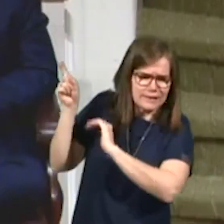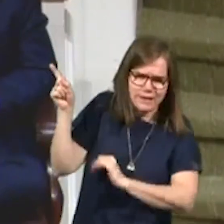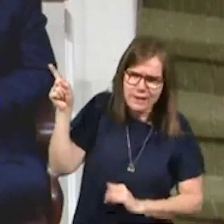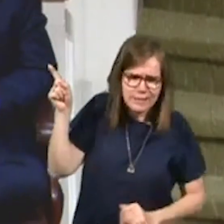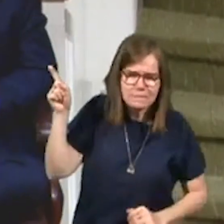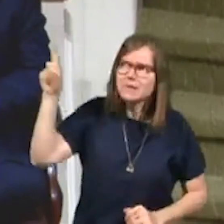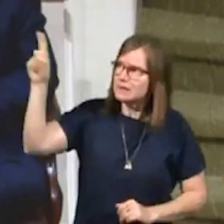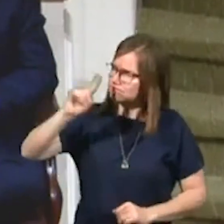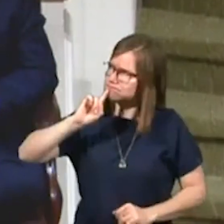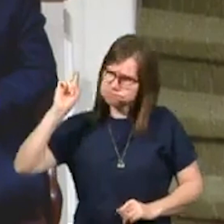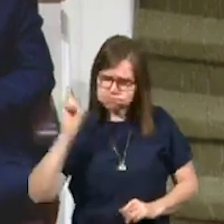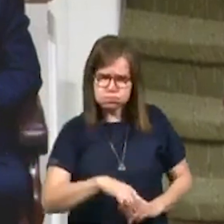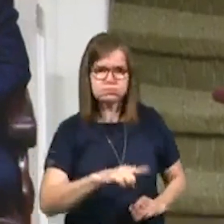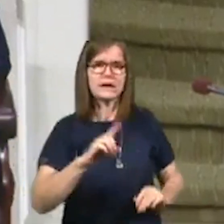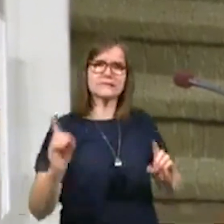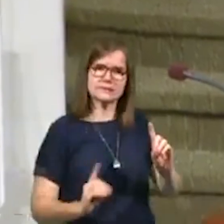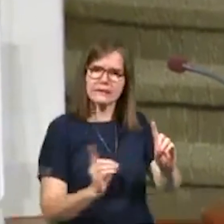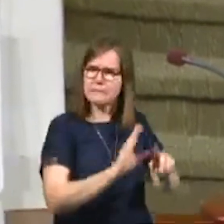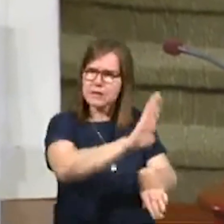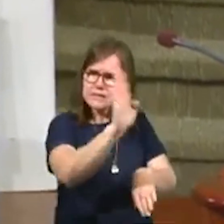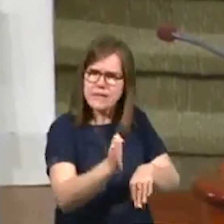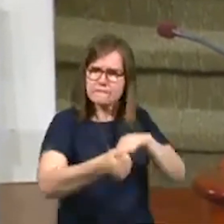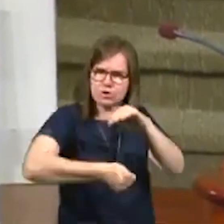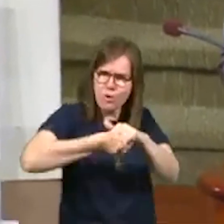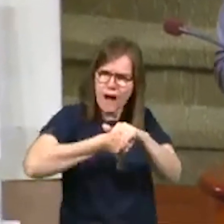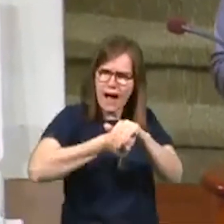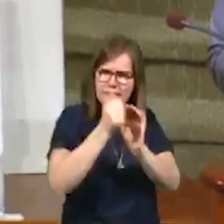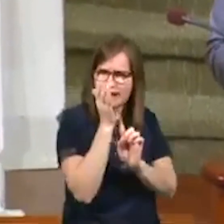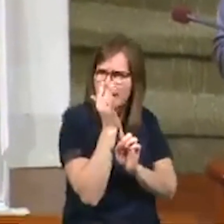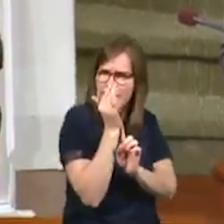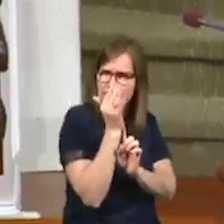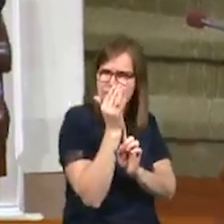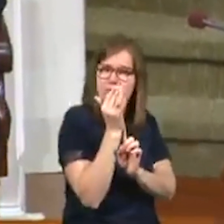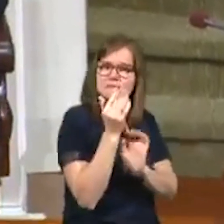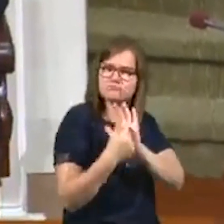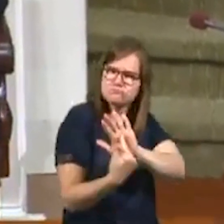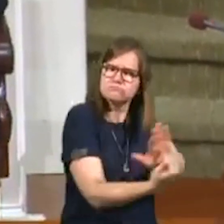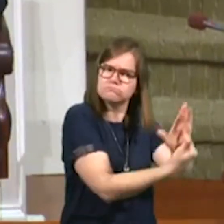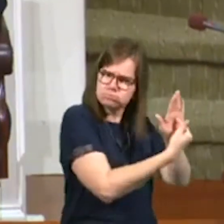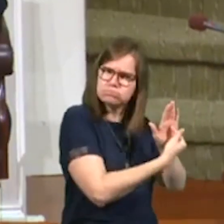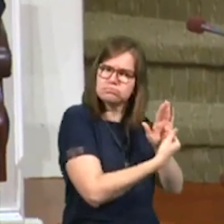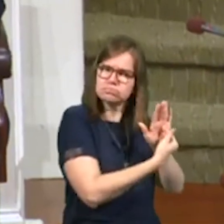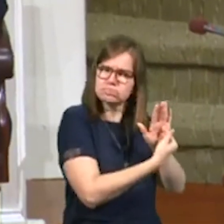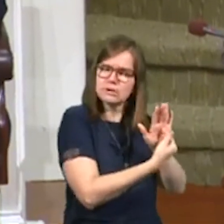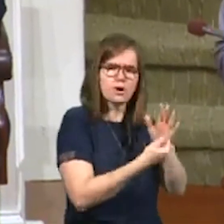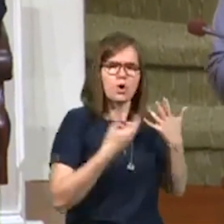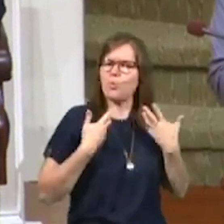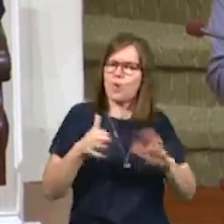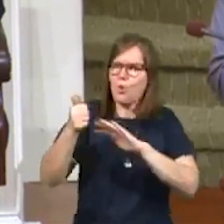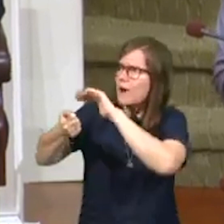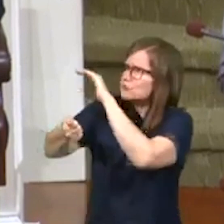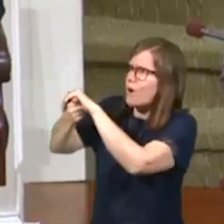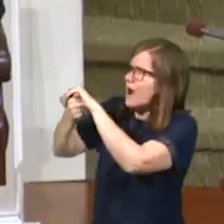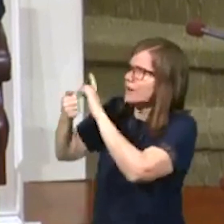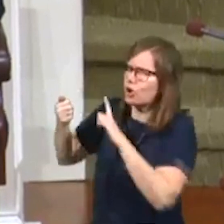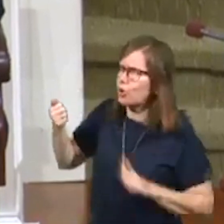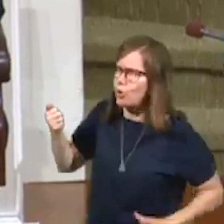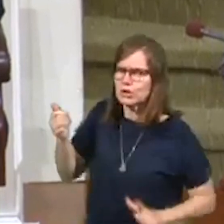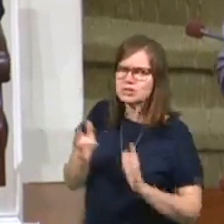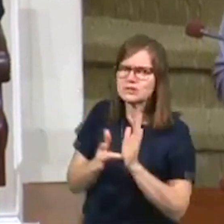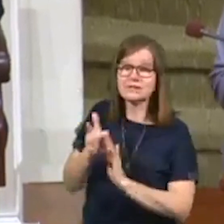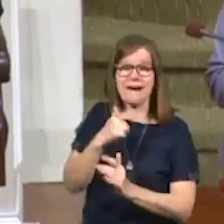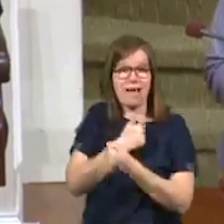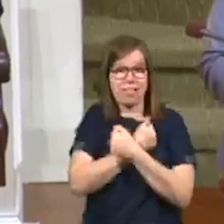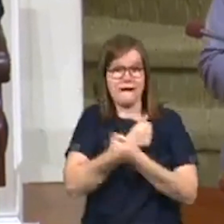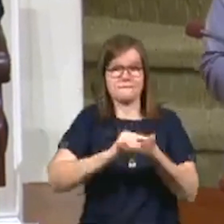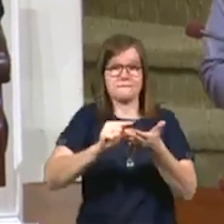He commanded his disciples never to hide their light. And we don't want to hide, or at least attempt to hide the Lord Jesus. I love the fact in verse